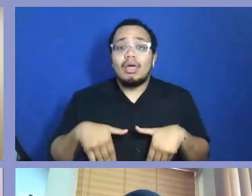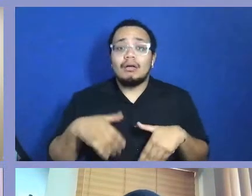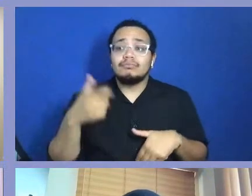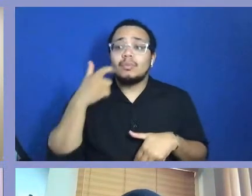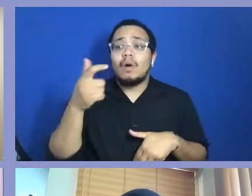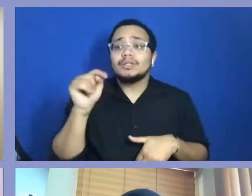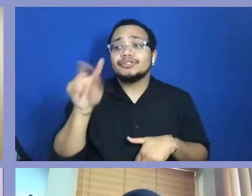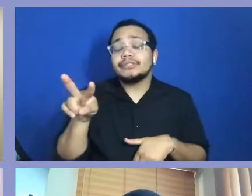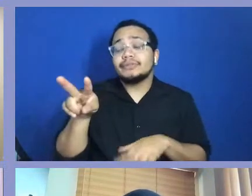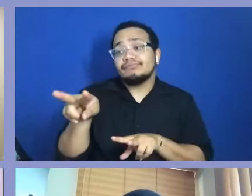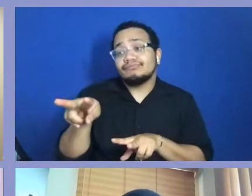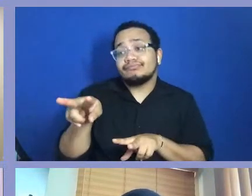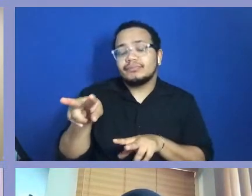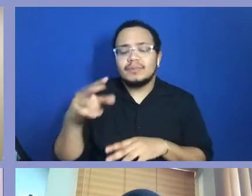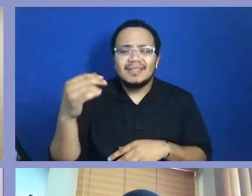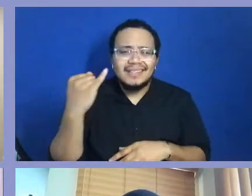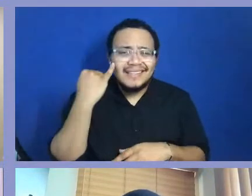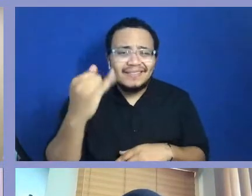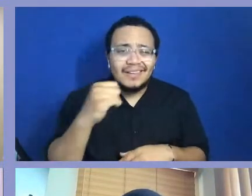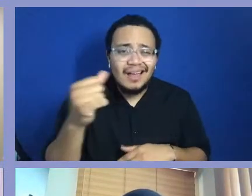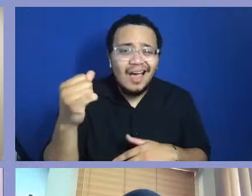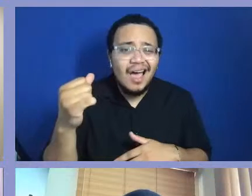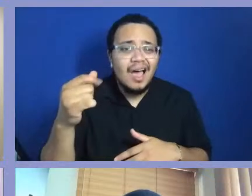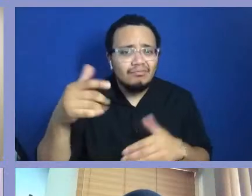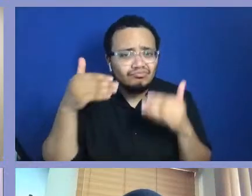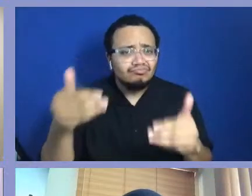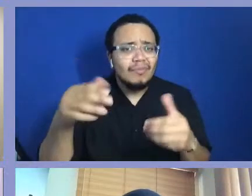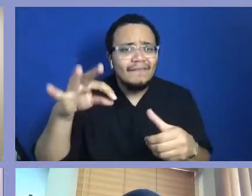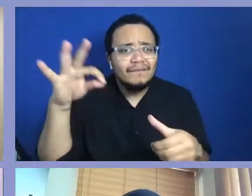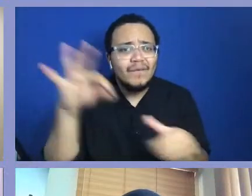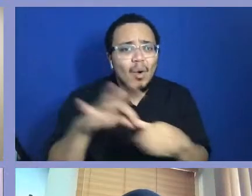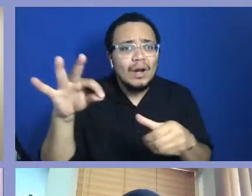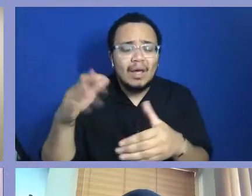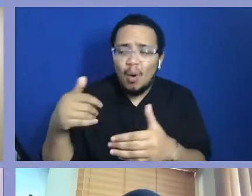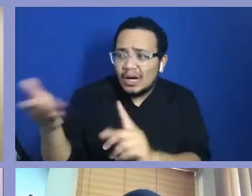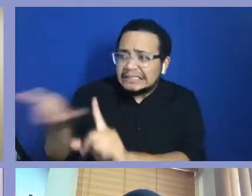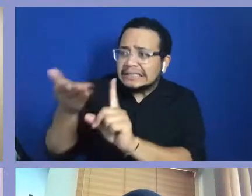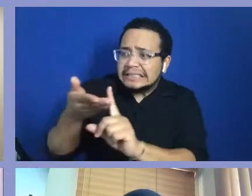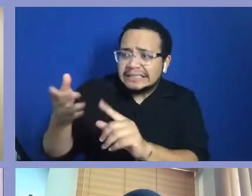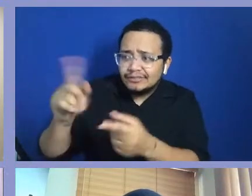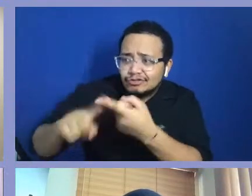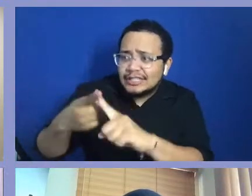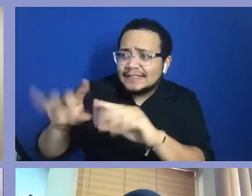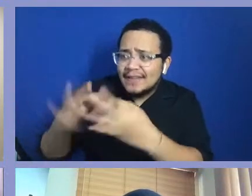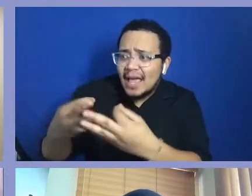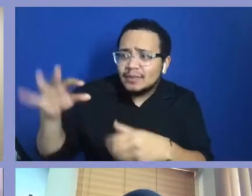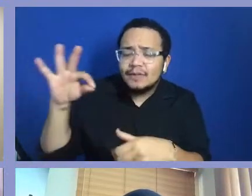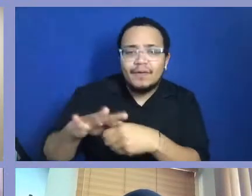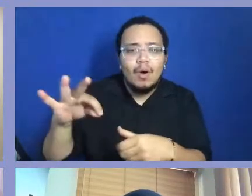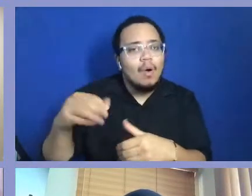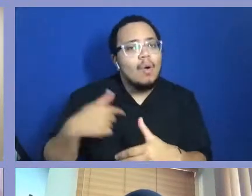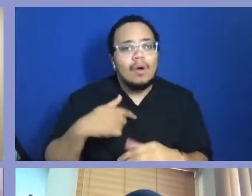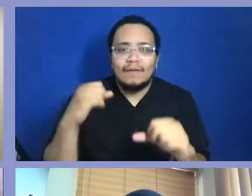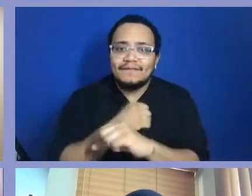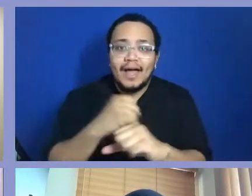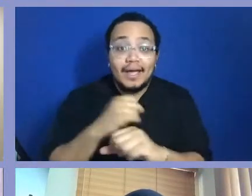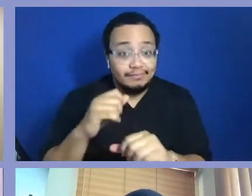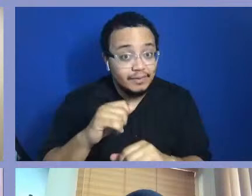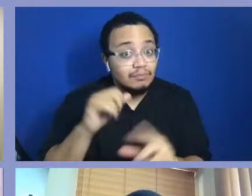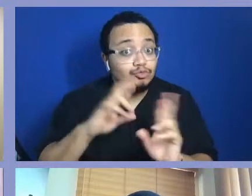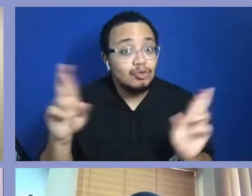if you're not out there voting or getting some souls to the polls, we're about to go down and it's not going to be fun. Okay.